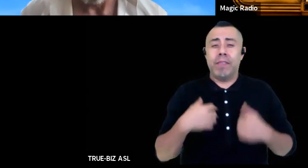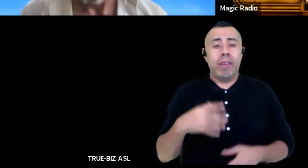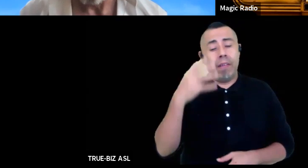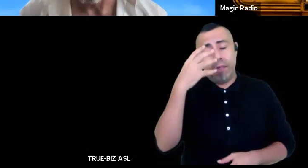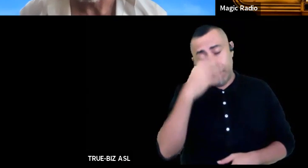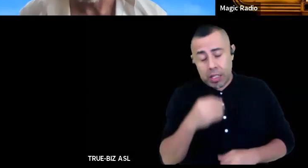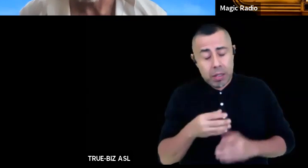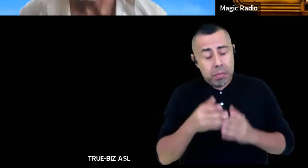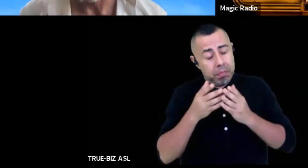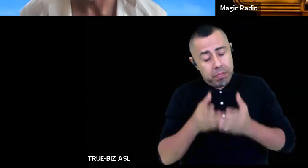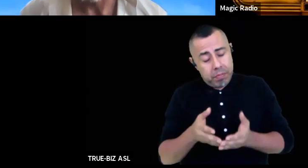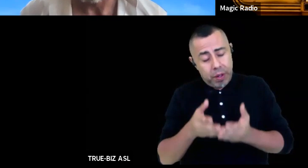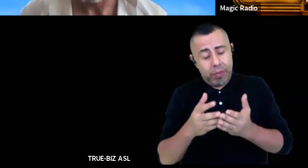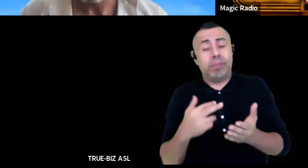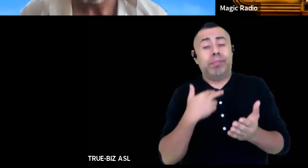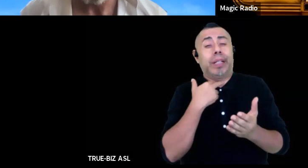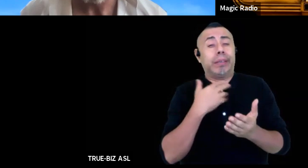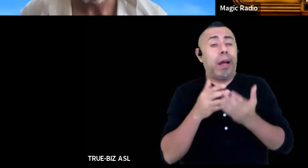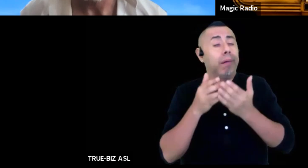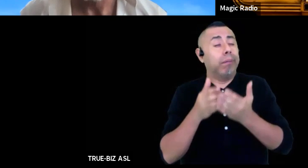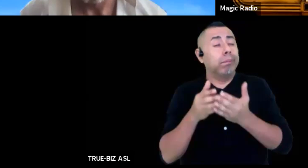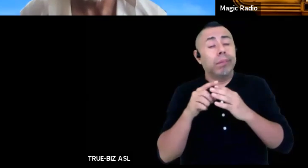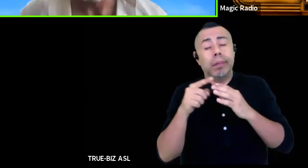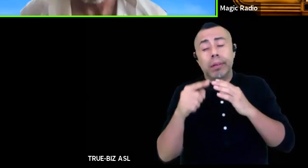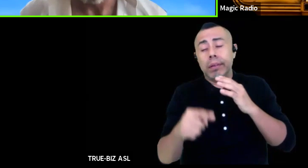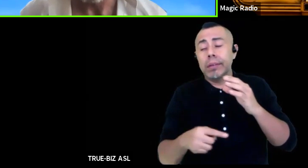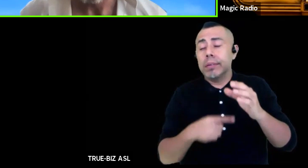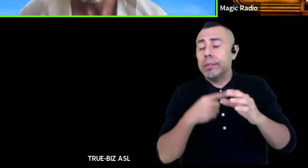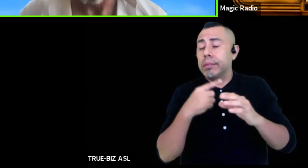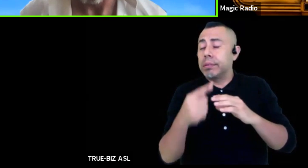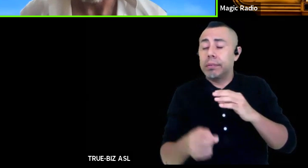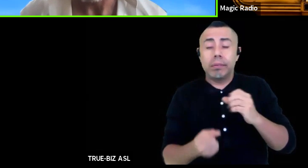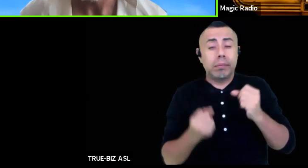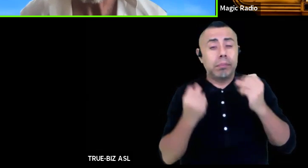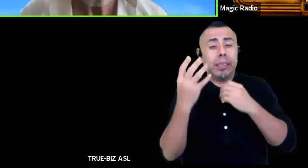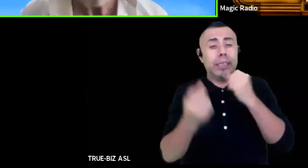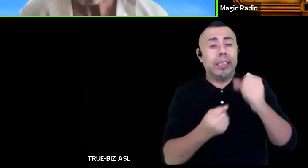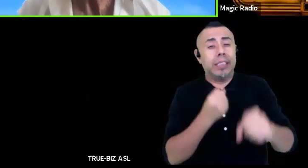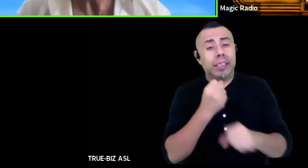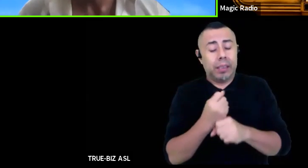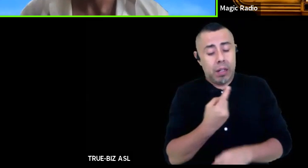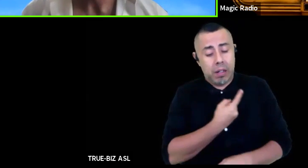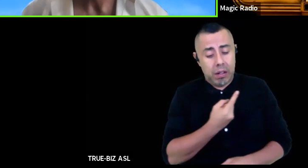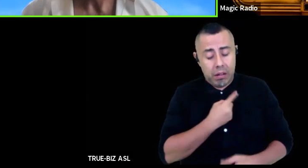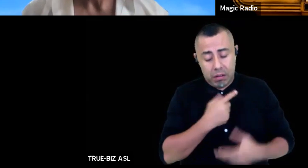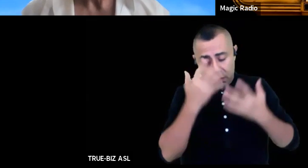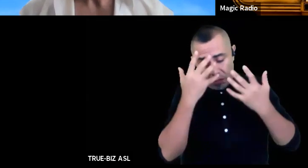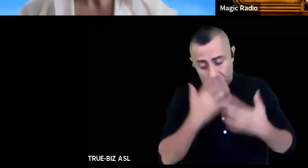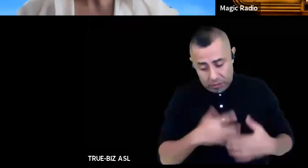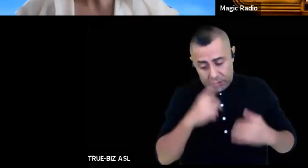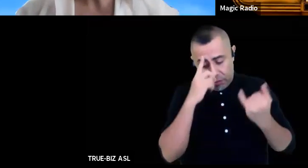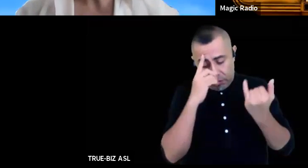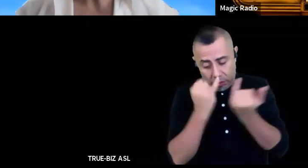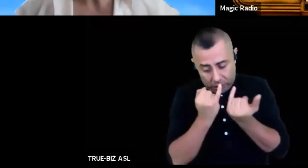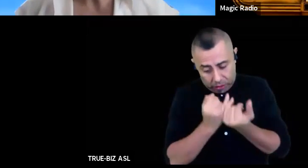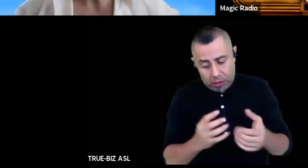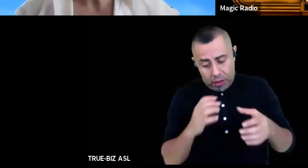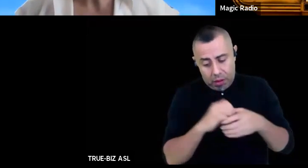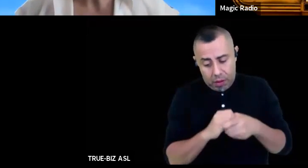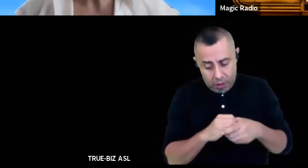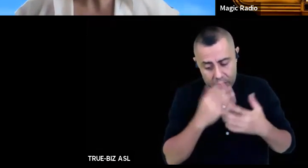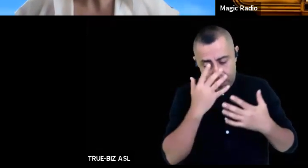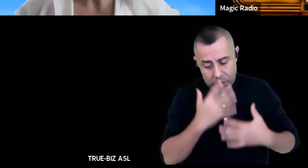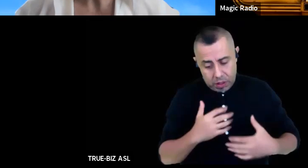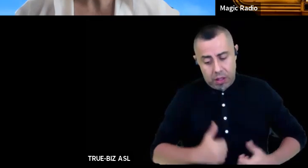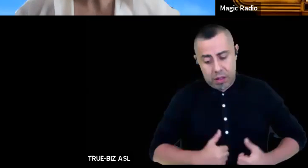years alone lamenting his long sad stupid life before passing away amidst the same stars he once counted